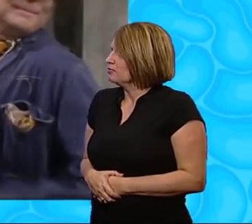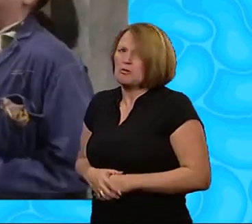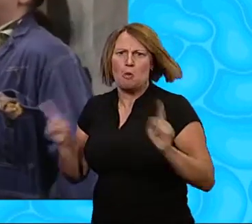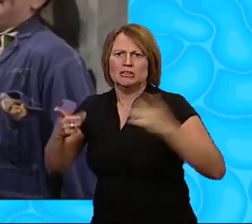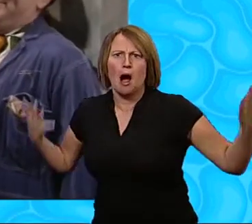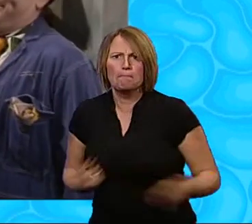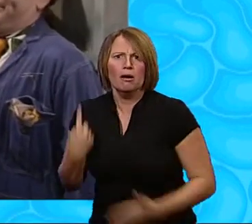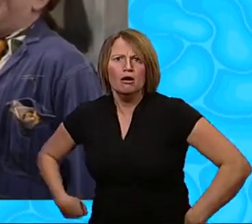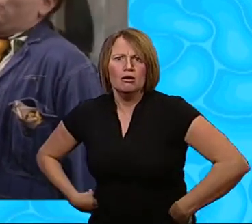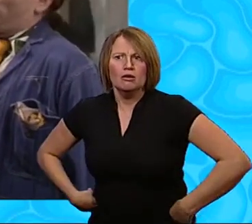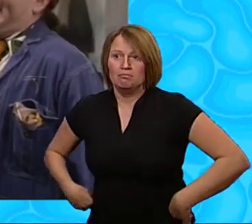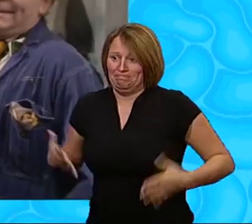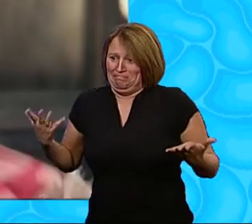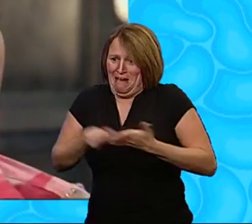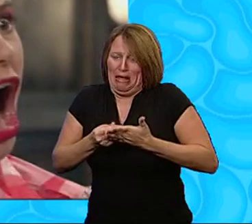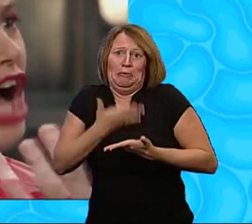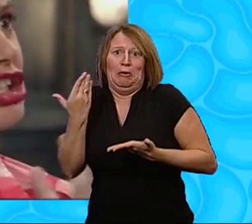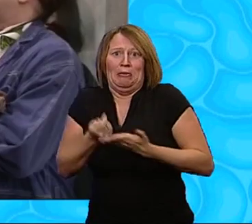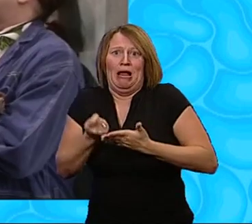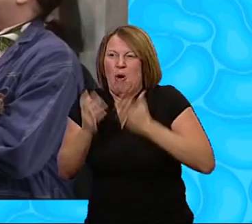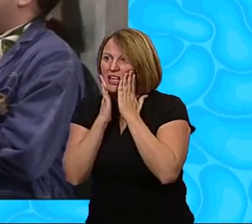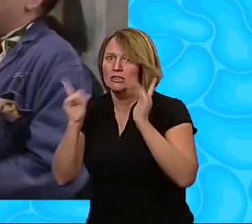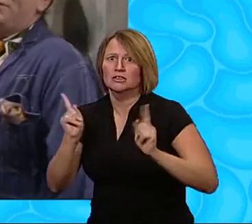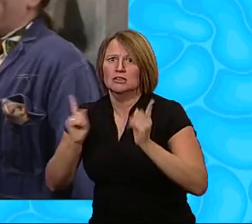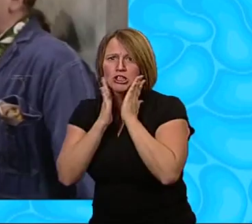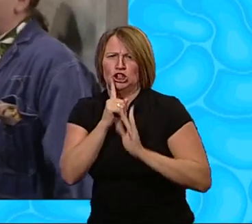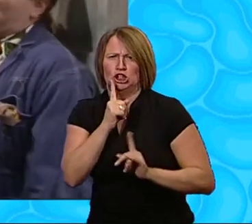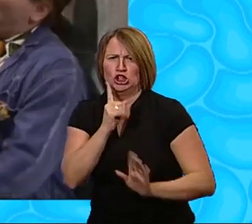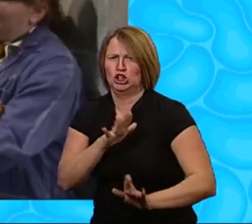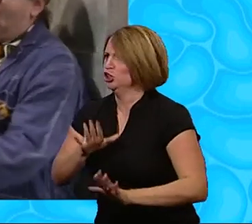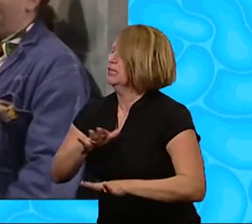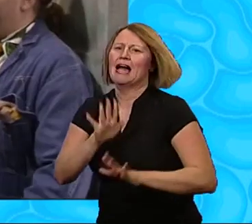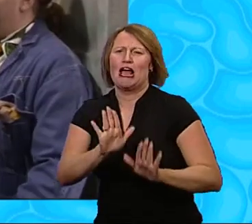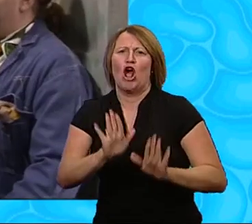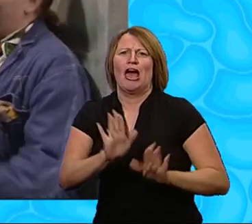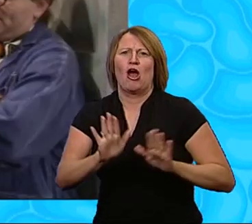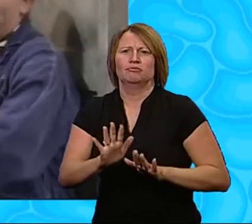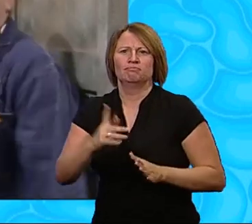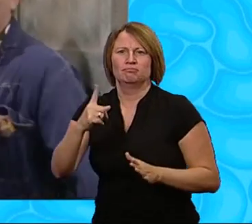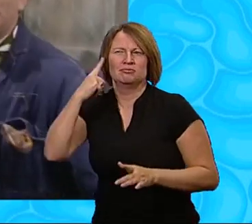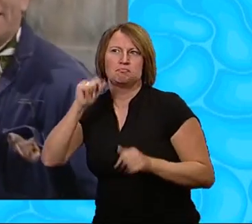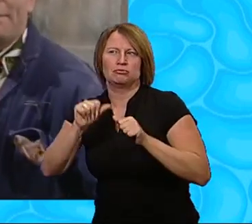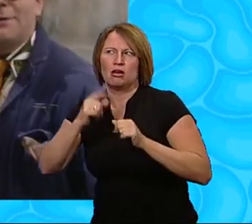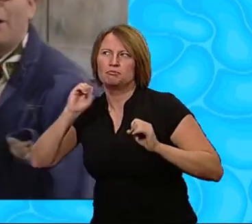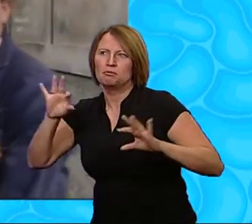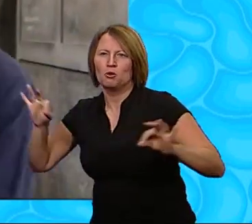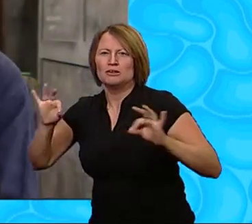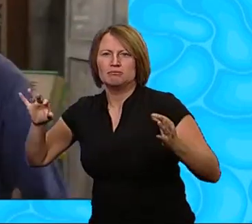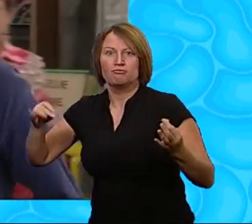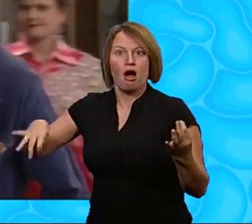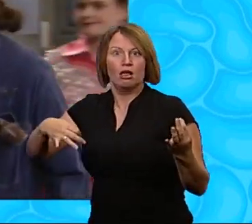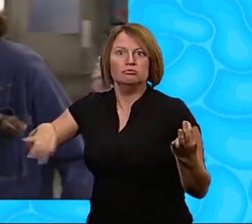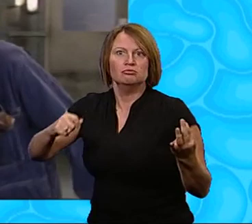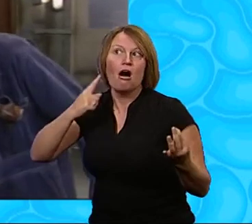What's up? I haven't got the rent What? Shhh! Well, the thing is, with the cost of all the rent Hang on a sec This would sound better to